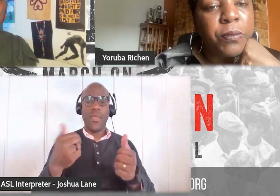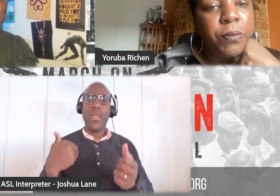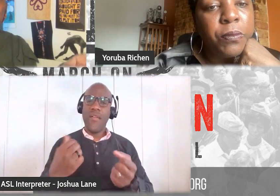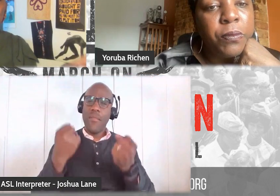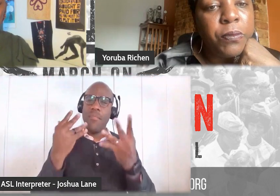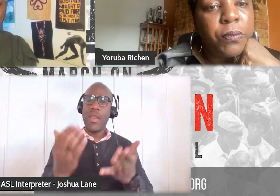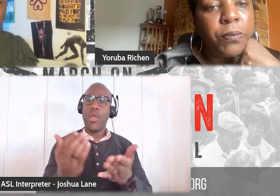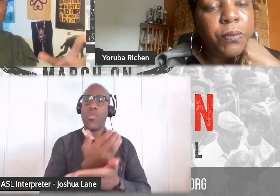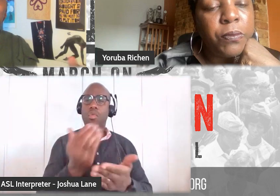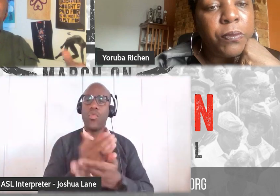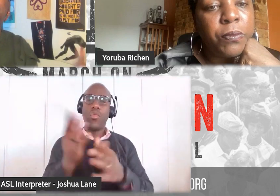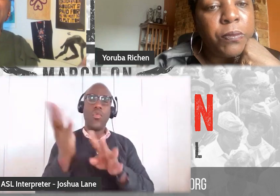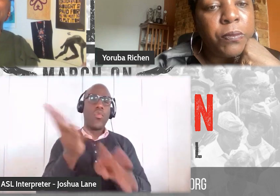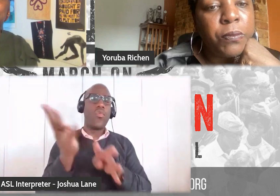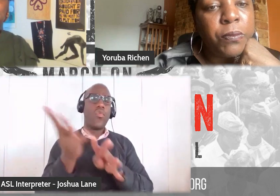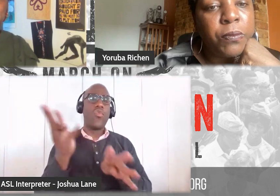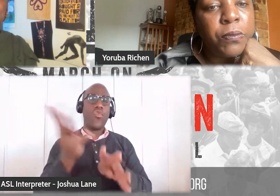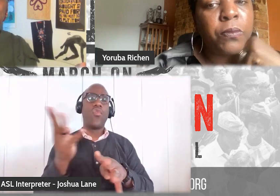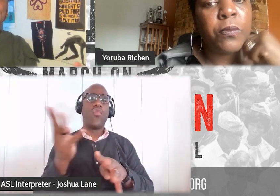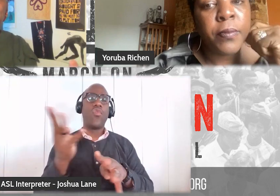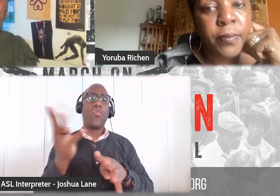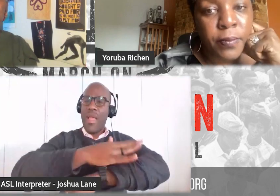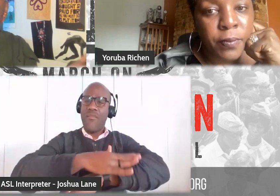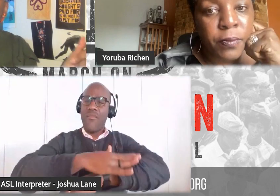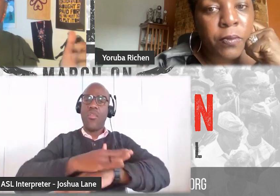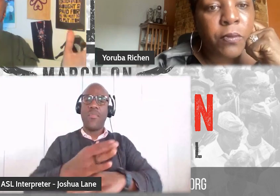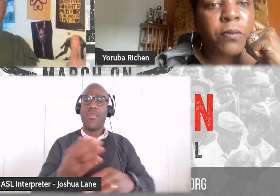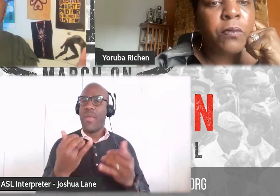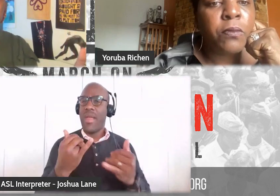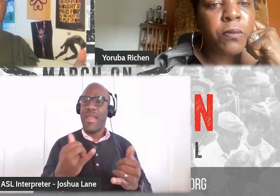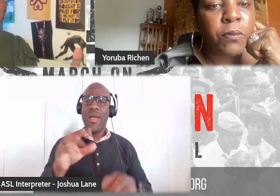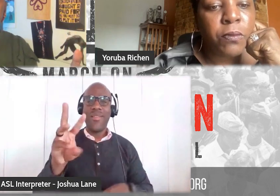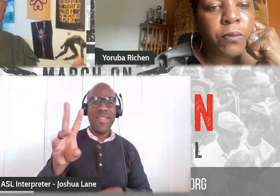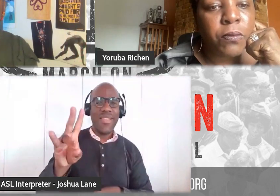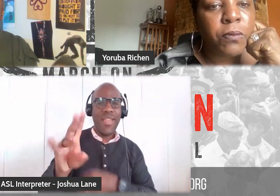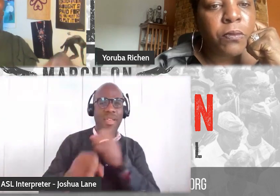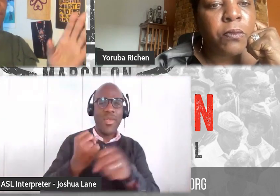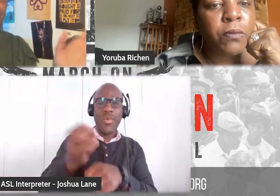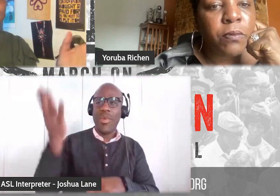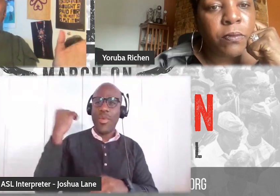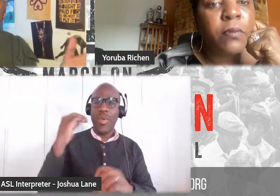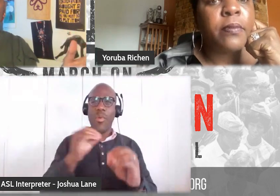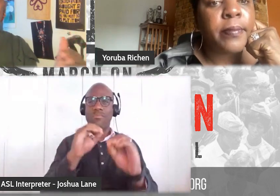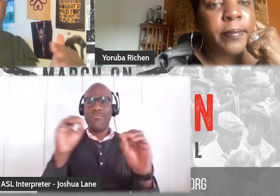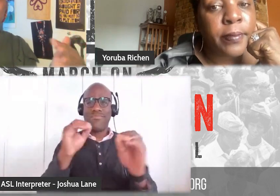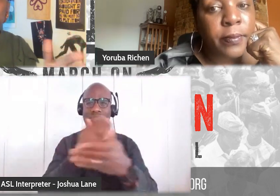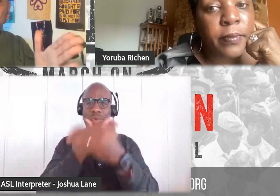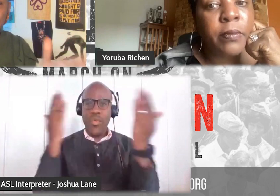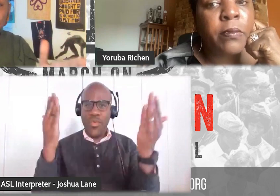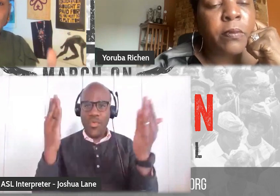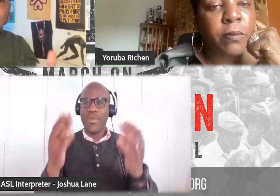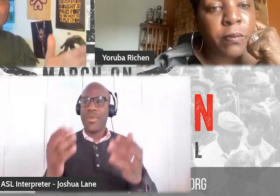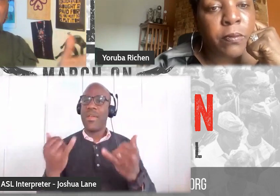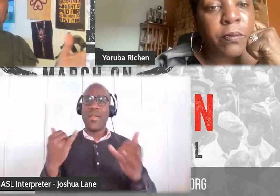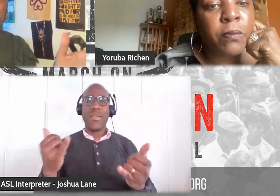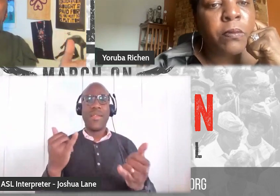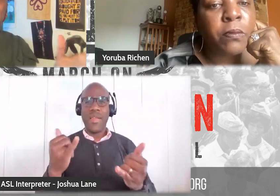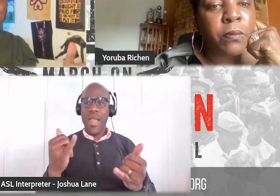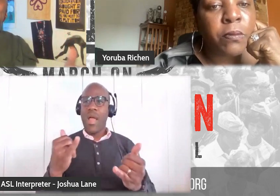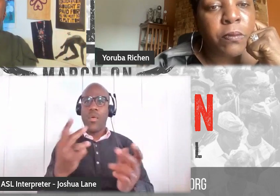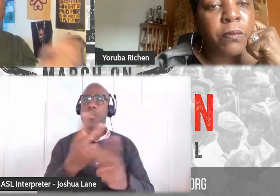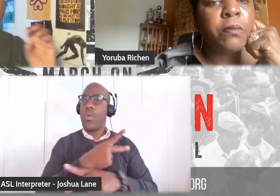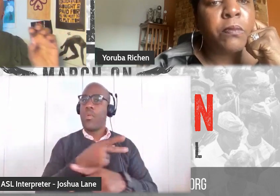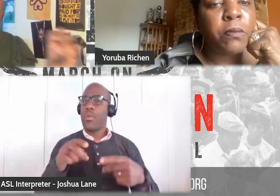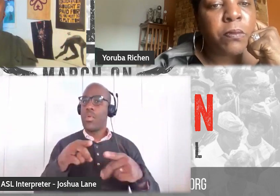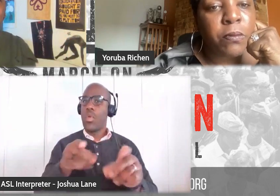relatively new streaming platforms out now. mean, six or seven years ago, nothing. And then since, particularly since the